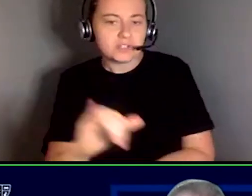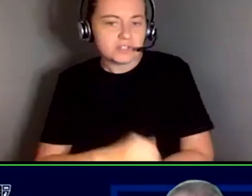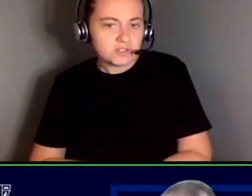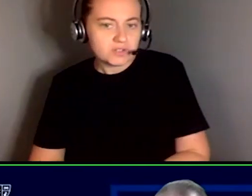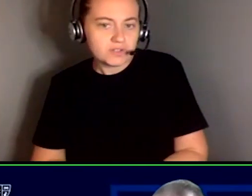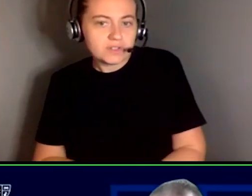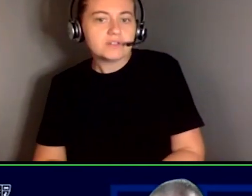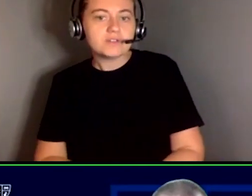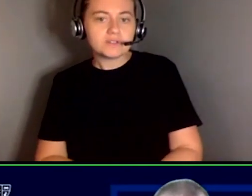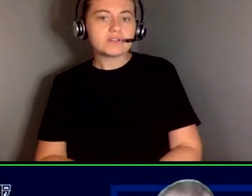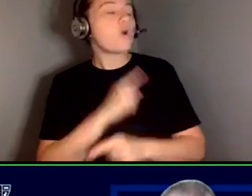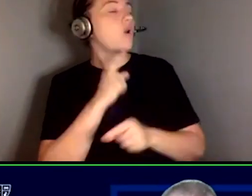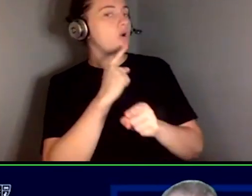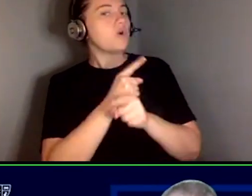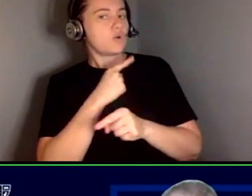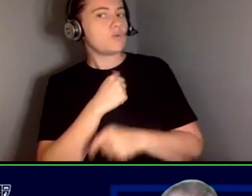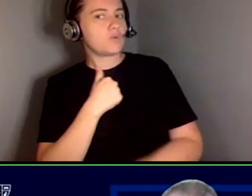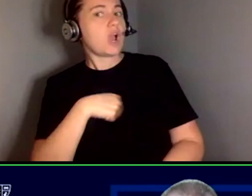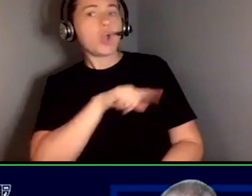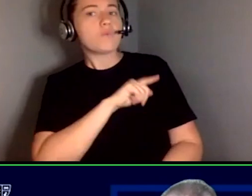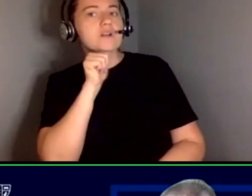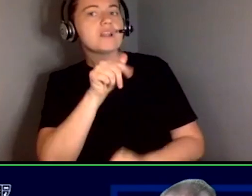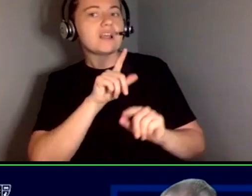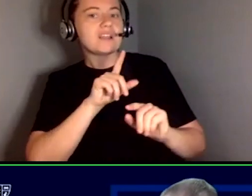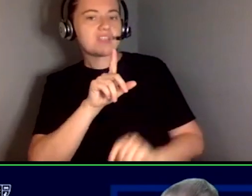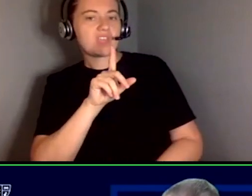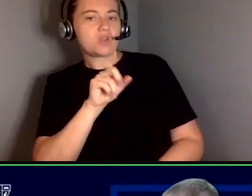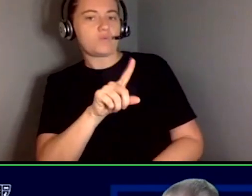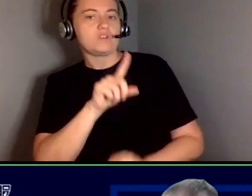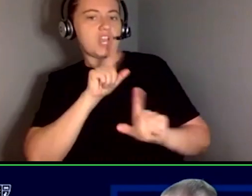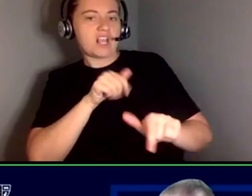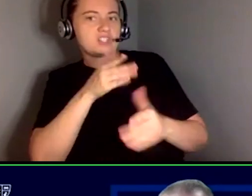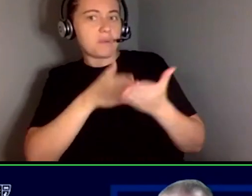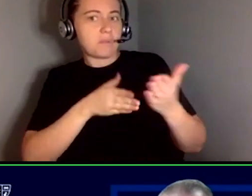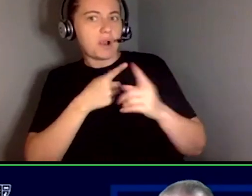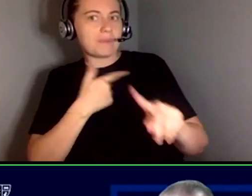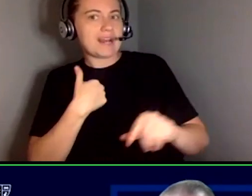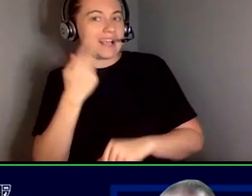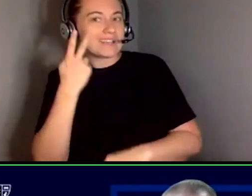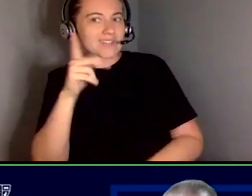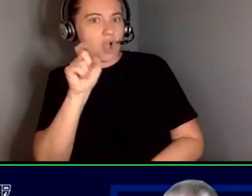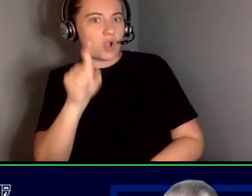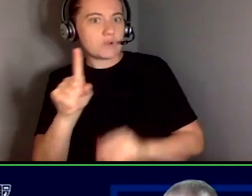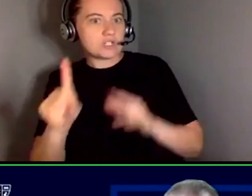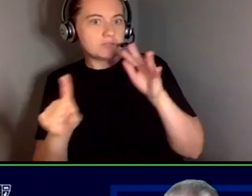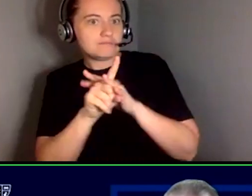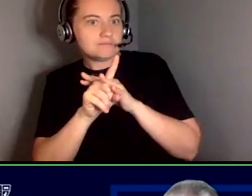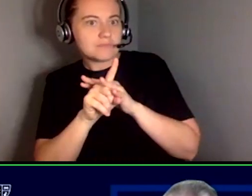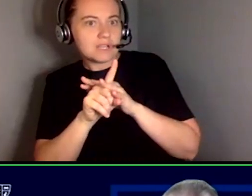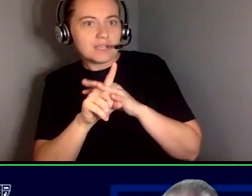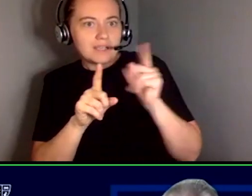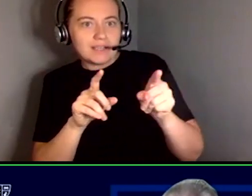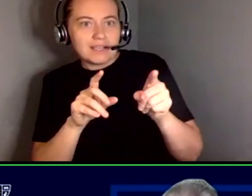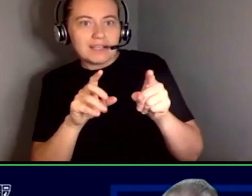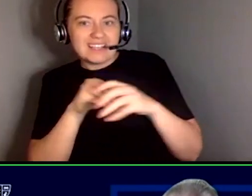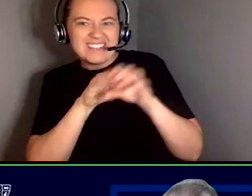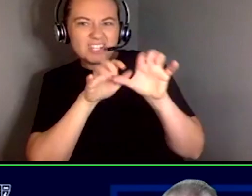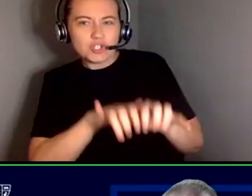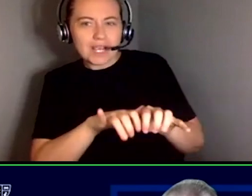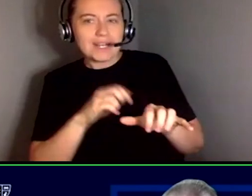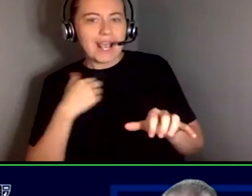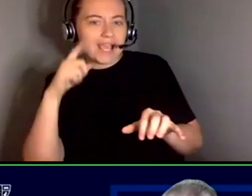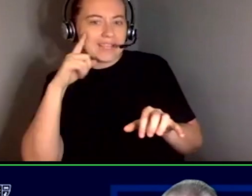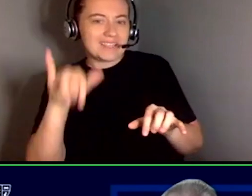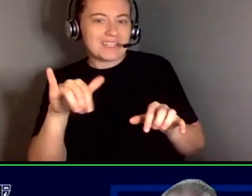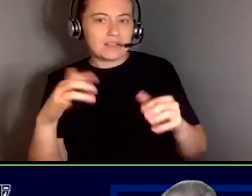we're not at the q a part but there was a question that i just saw that's in the chat that i think works at this at this